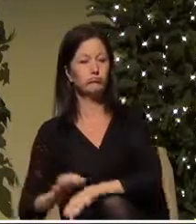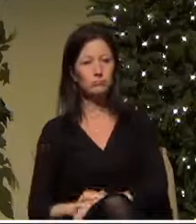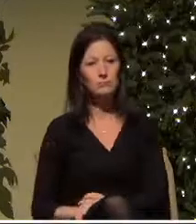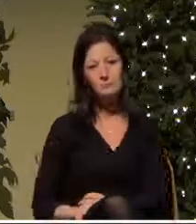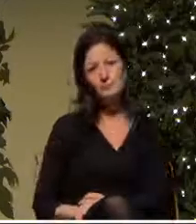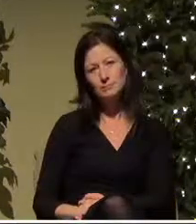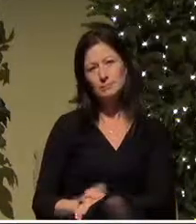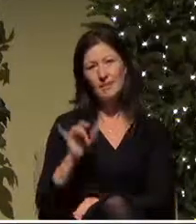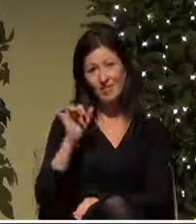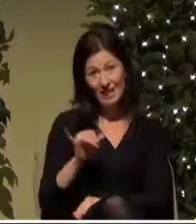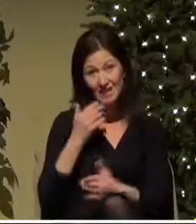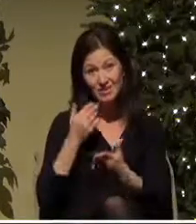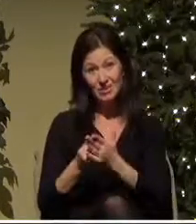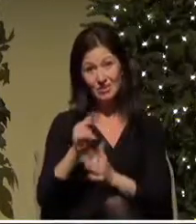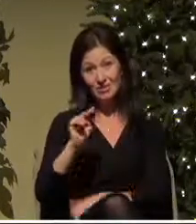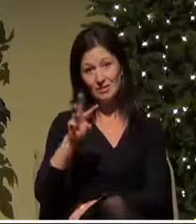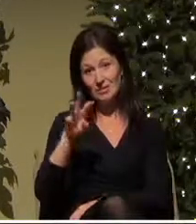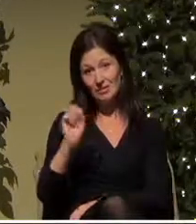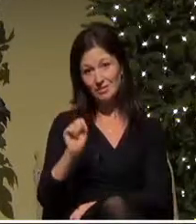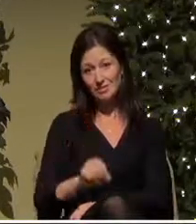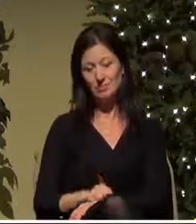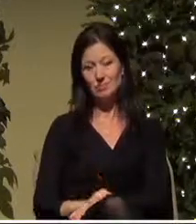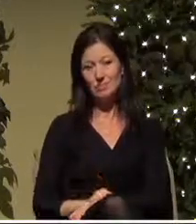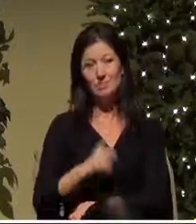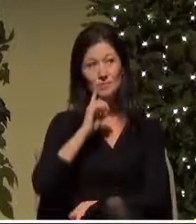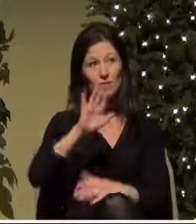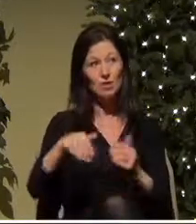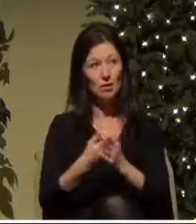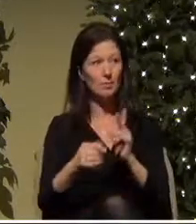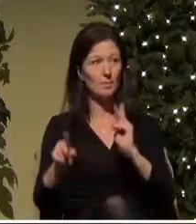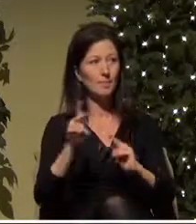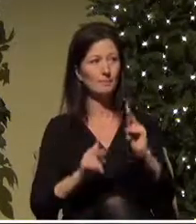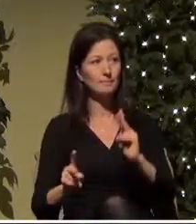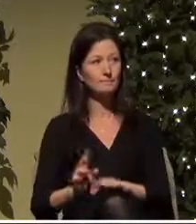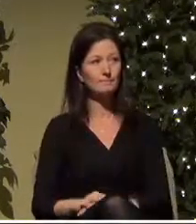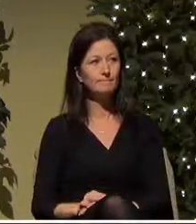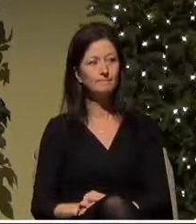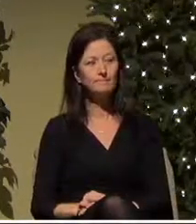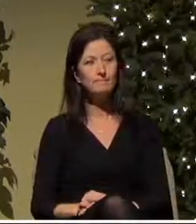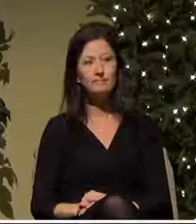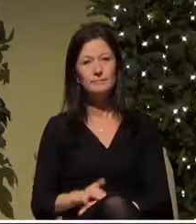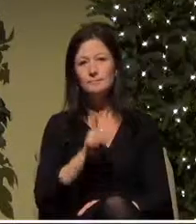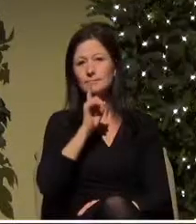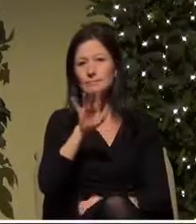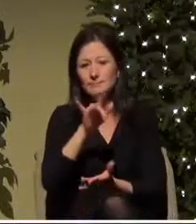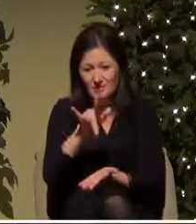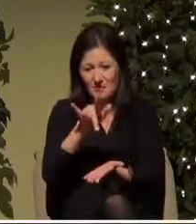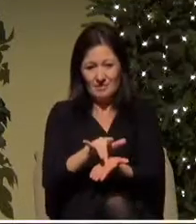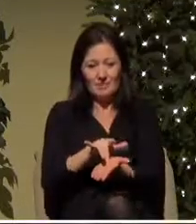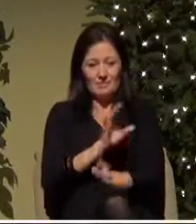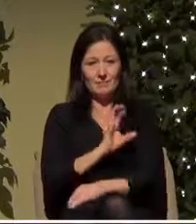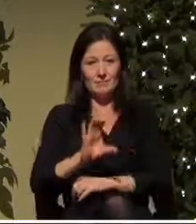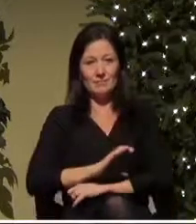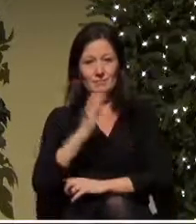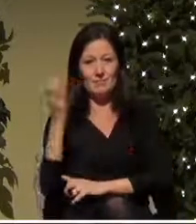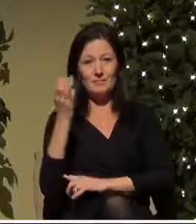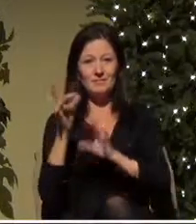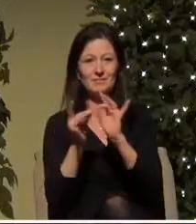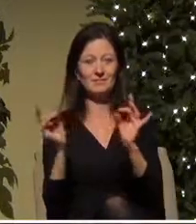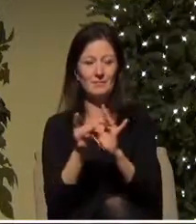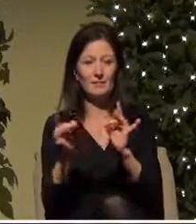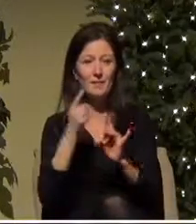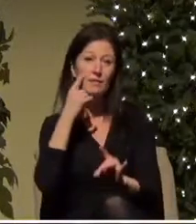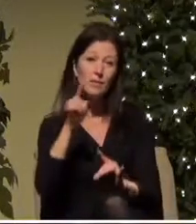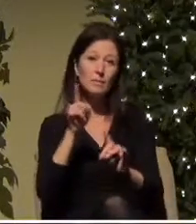that's the good news that is there for all people it's the heart of the Christmas story that is shared with the world for those who are